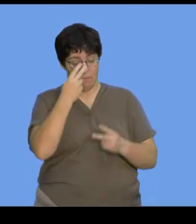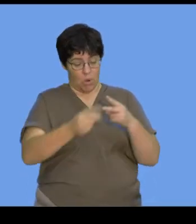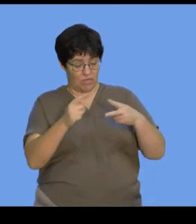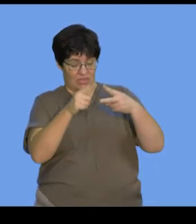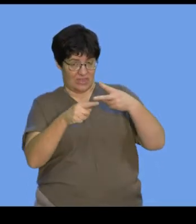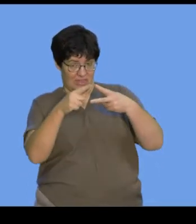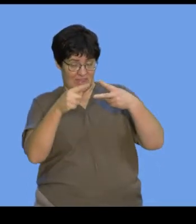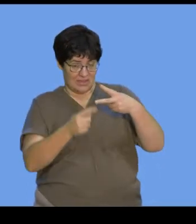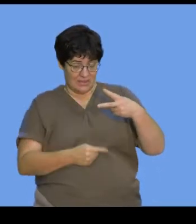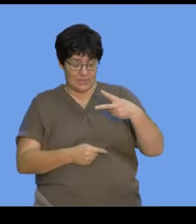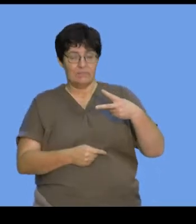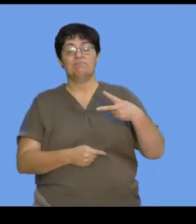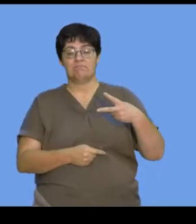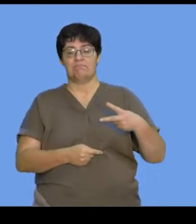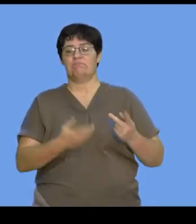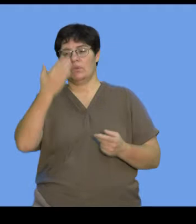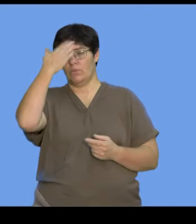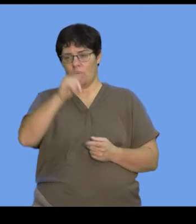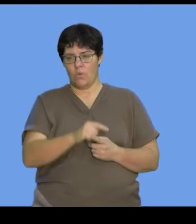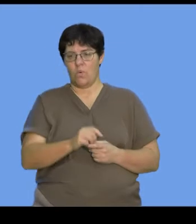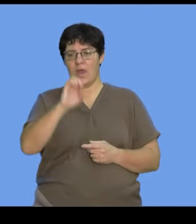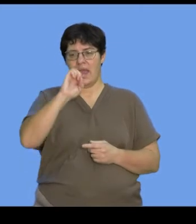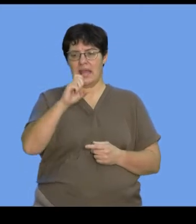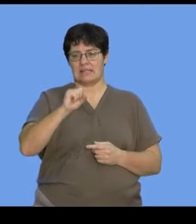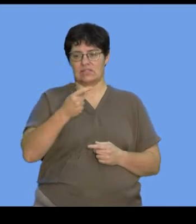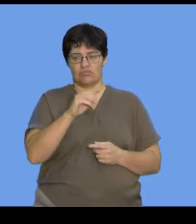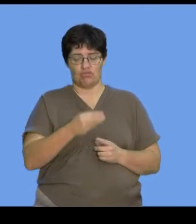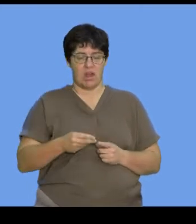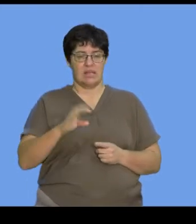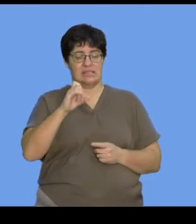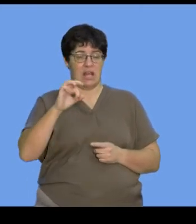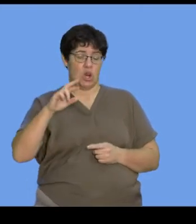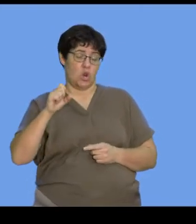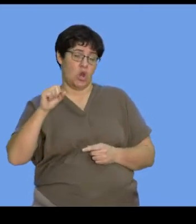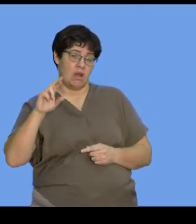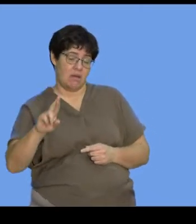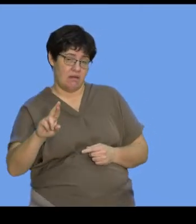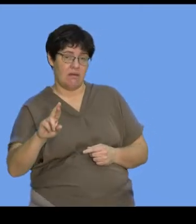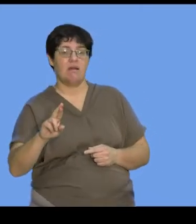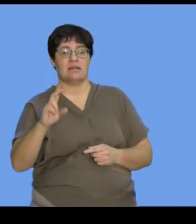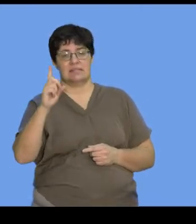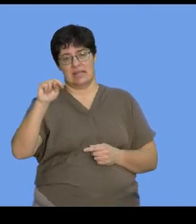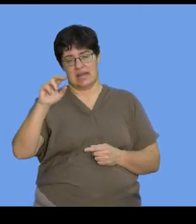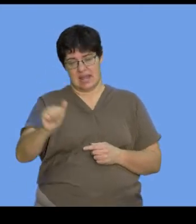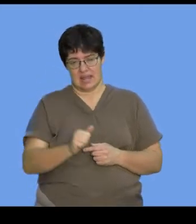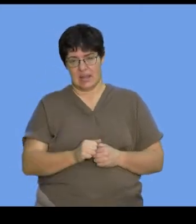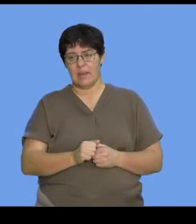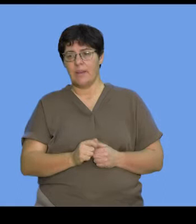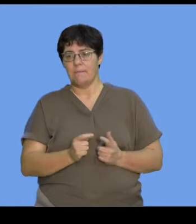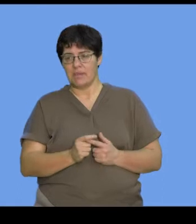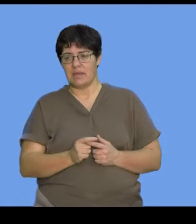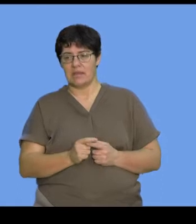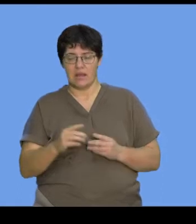mitochondrial DNA and the chloroplast DNA, are known as extracellular DNA. Again, referring to the